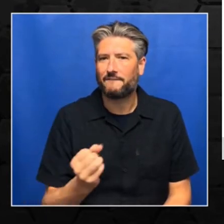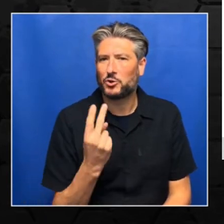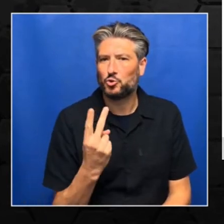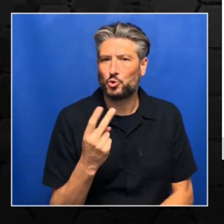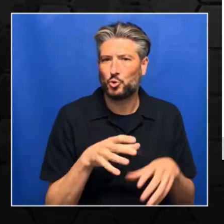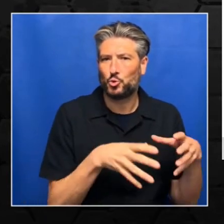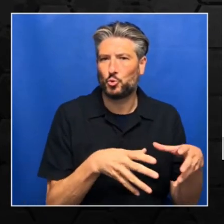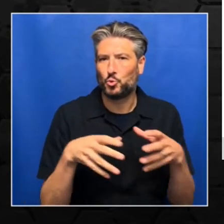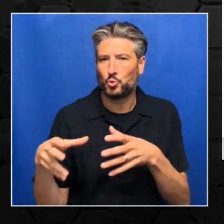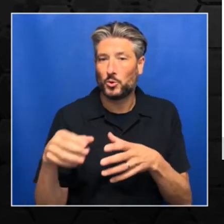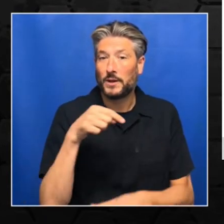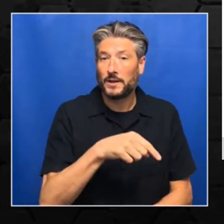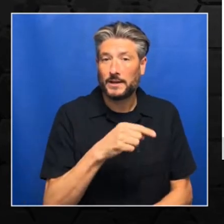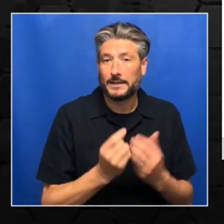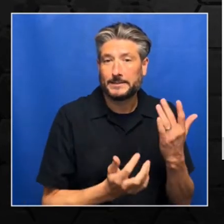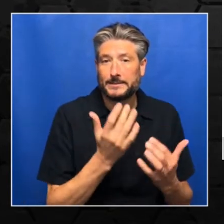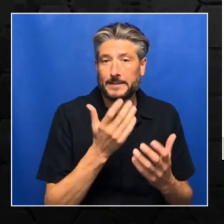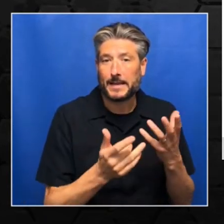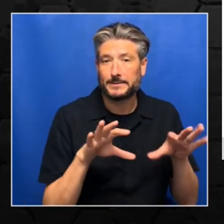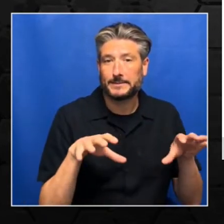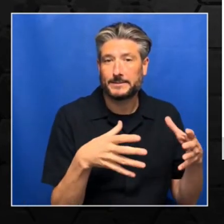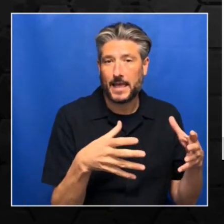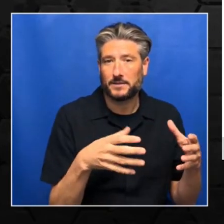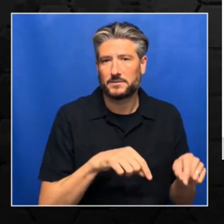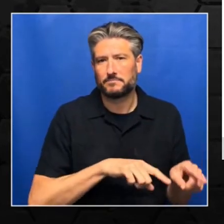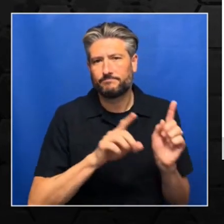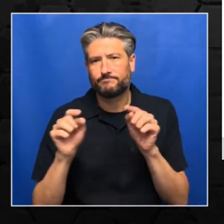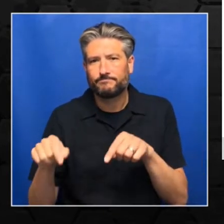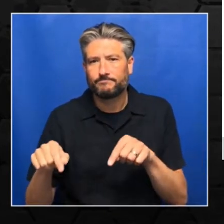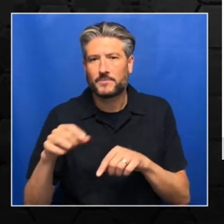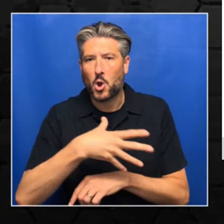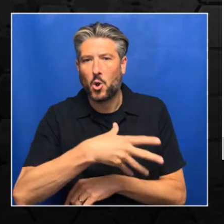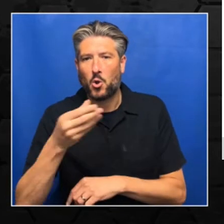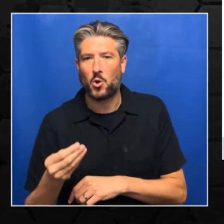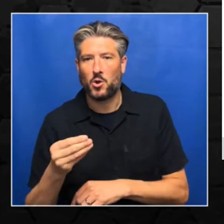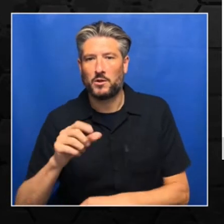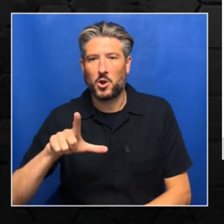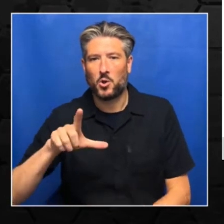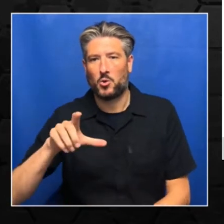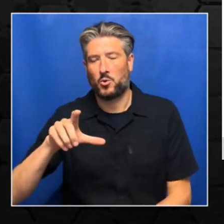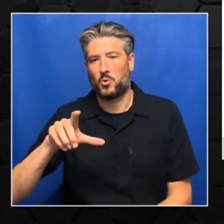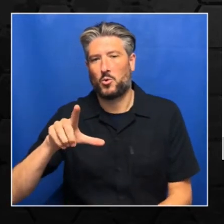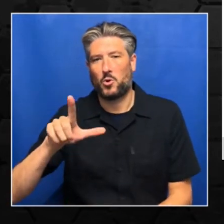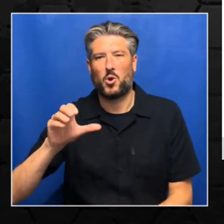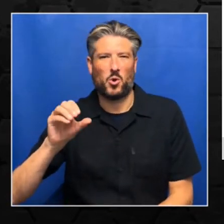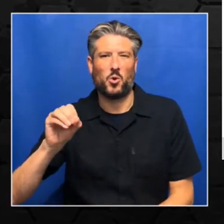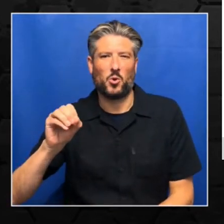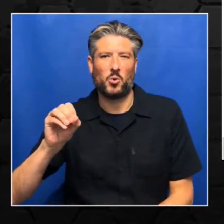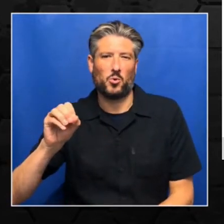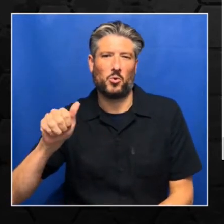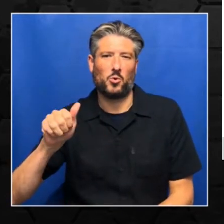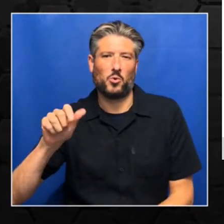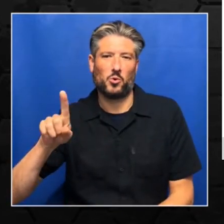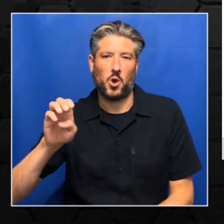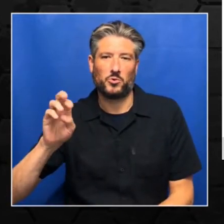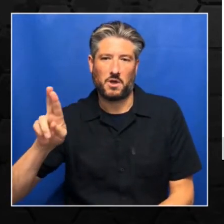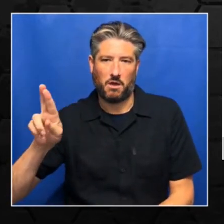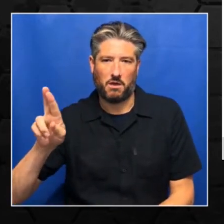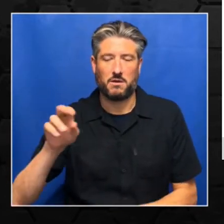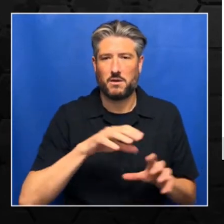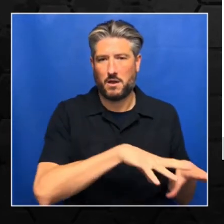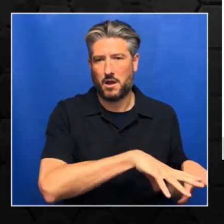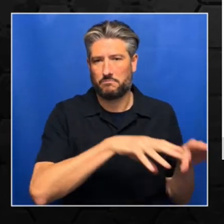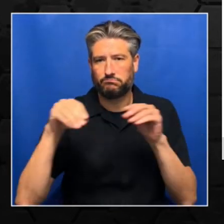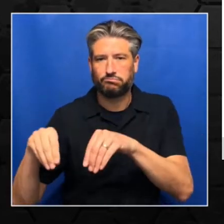another is data loader. Now data set basically stores the sample and their corresponding labels, whereas the data